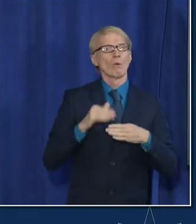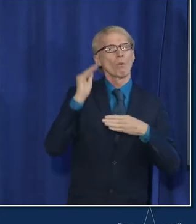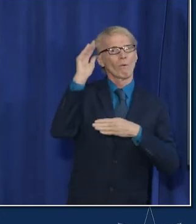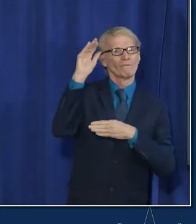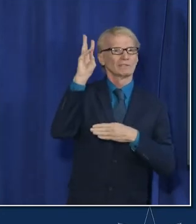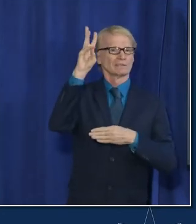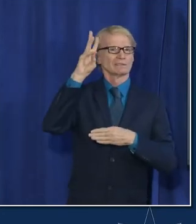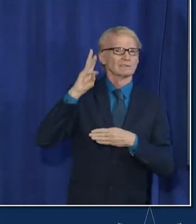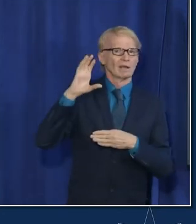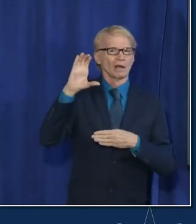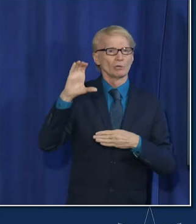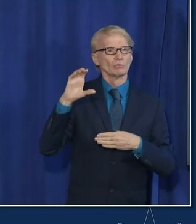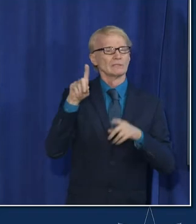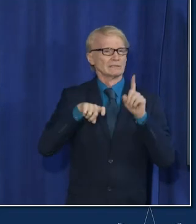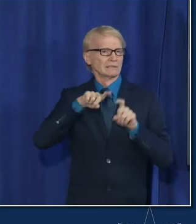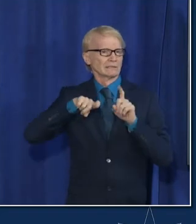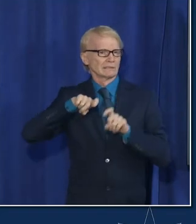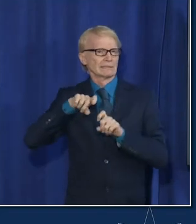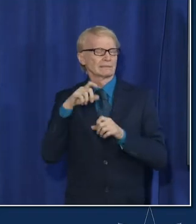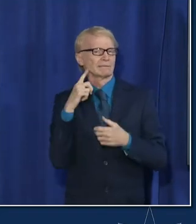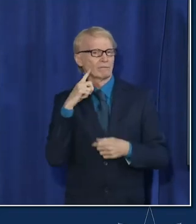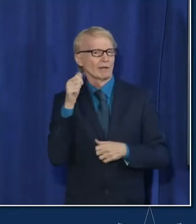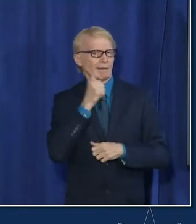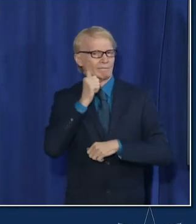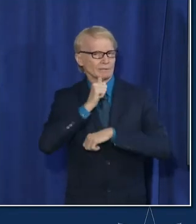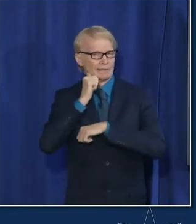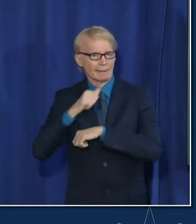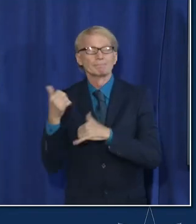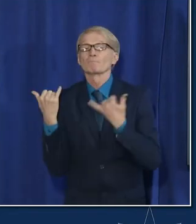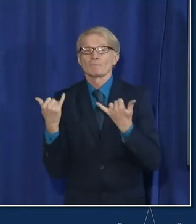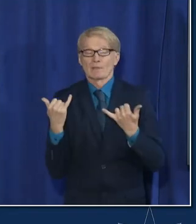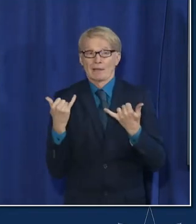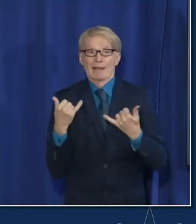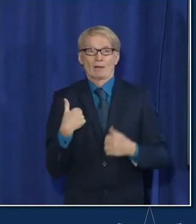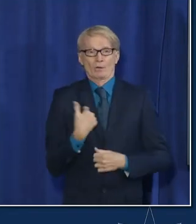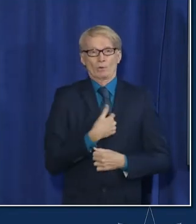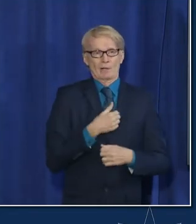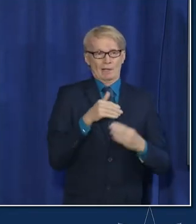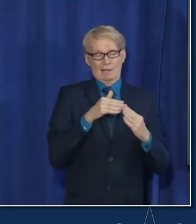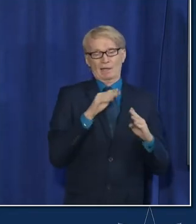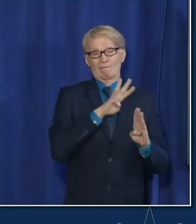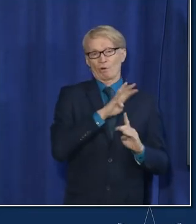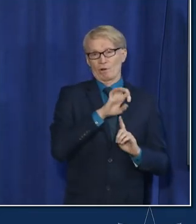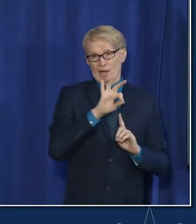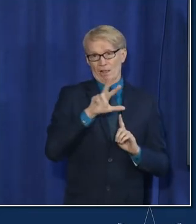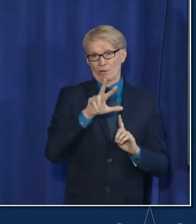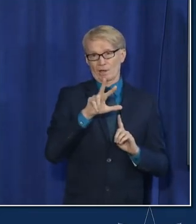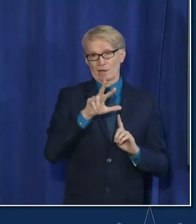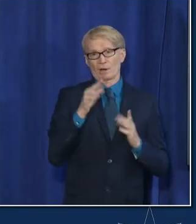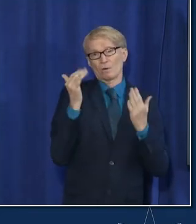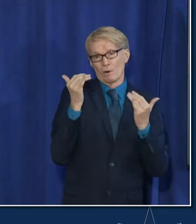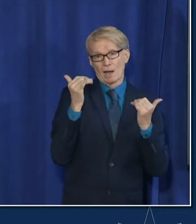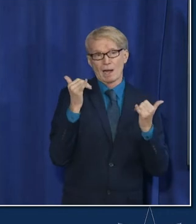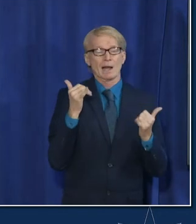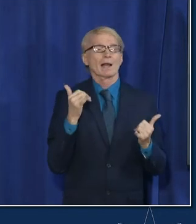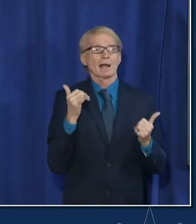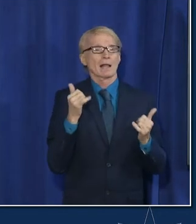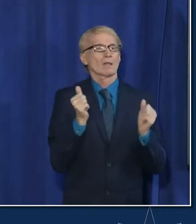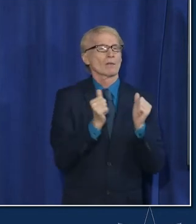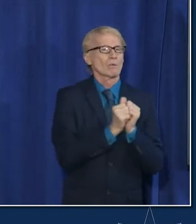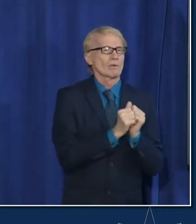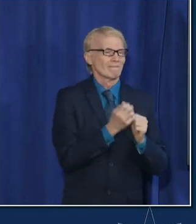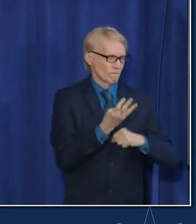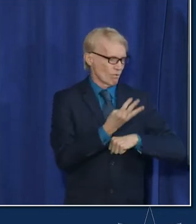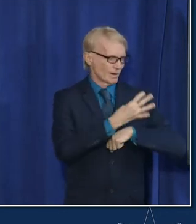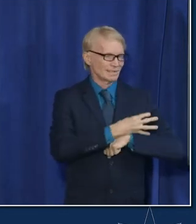cases 613 cases per day as of today though we're at 493 a lot of that is because with the